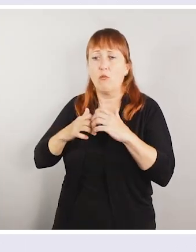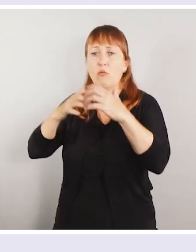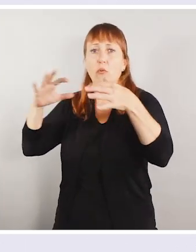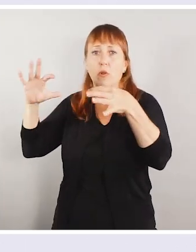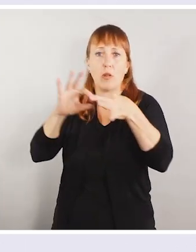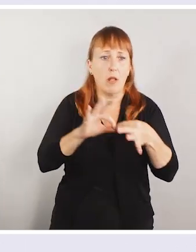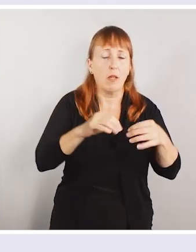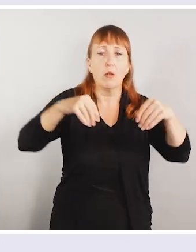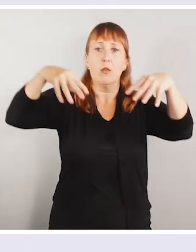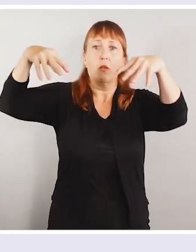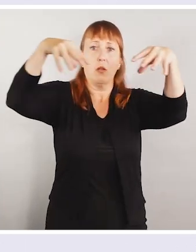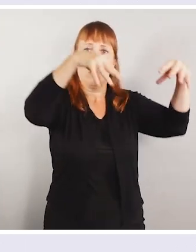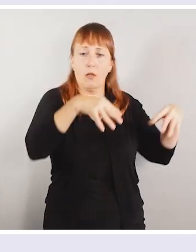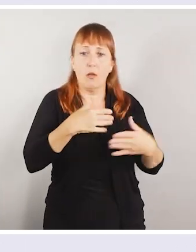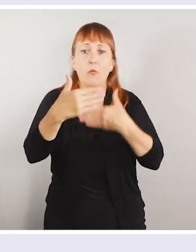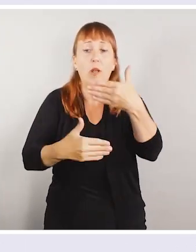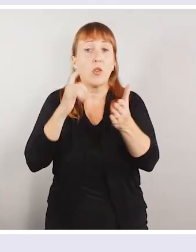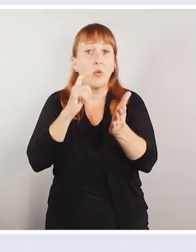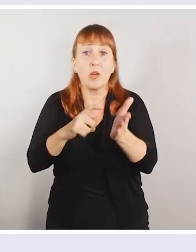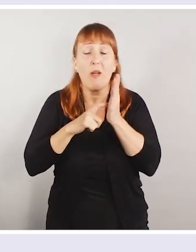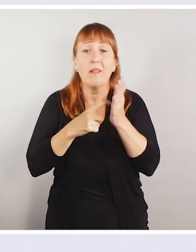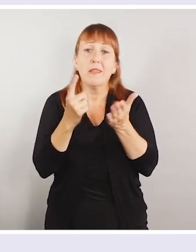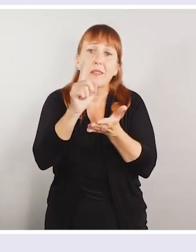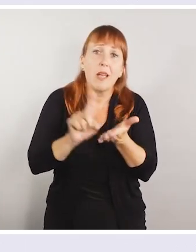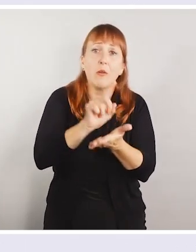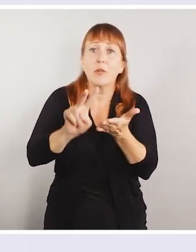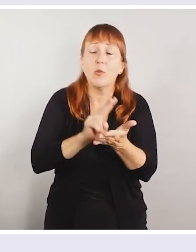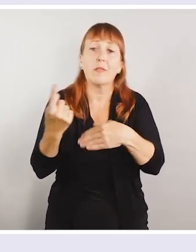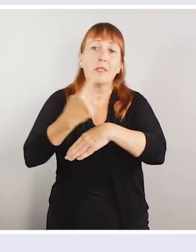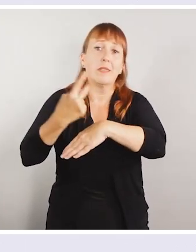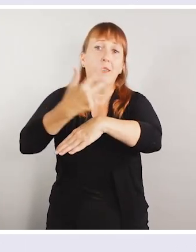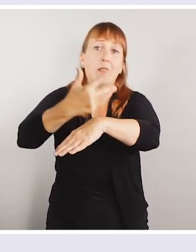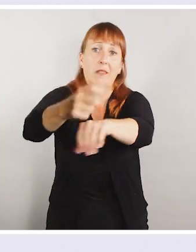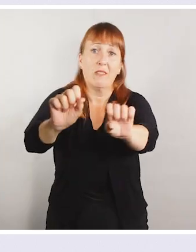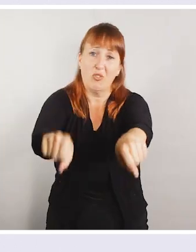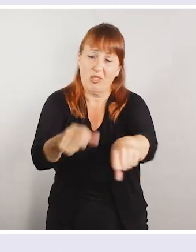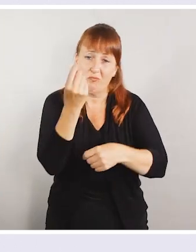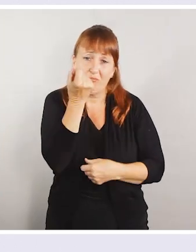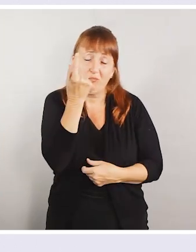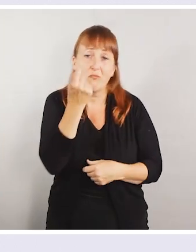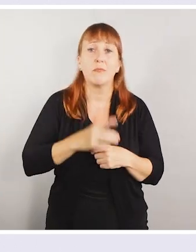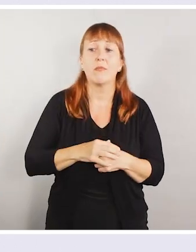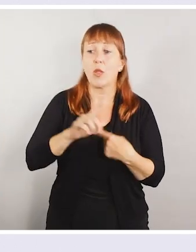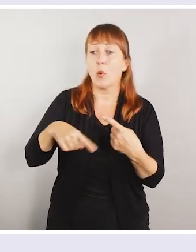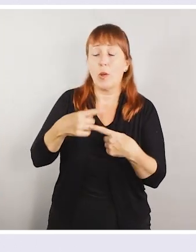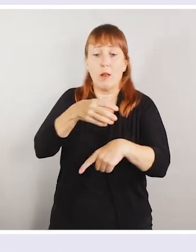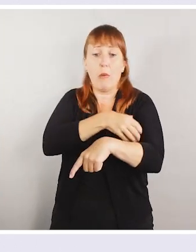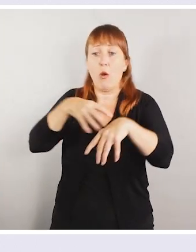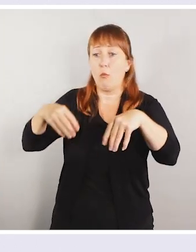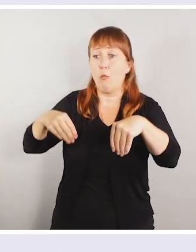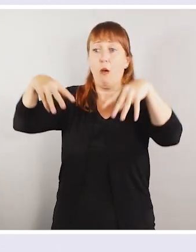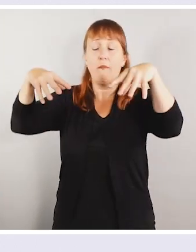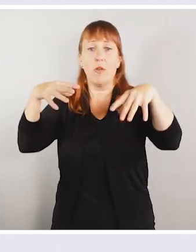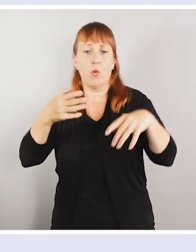the restoration process. It may take hours or even days. Once restoration is complete and power has been restored, we'll continue